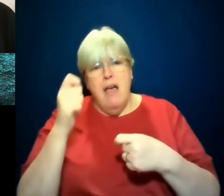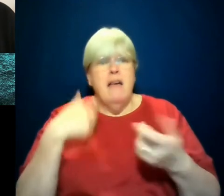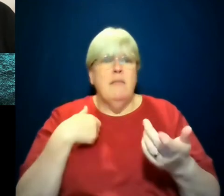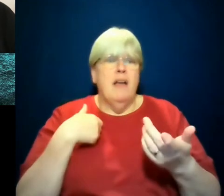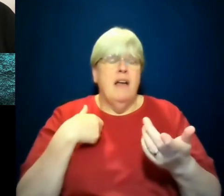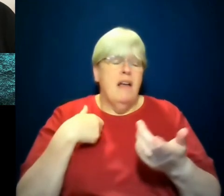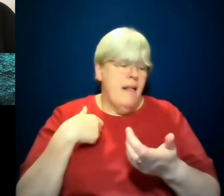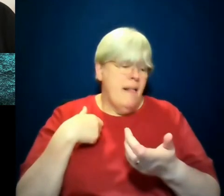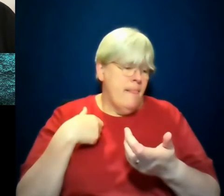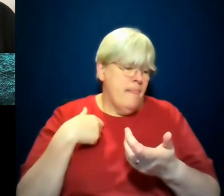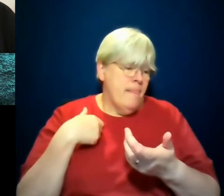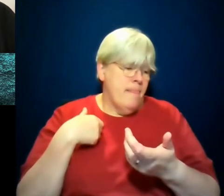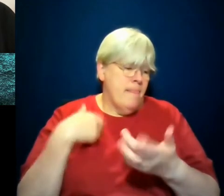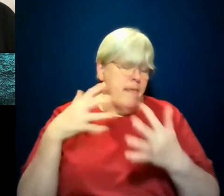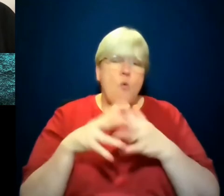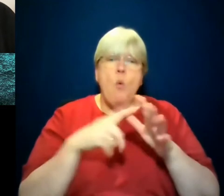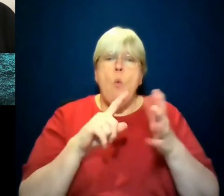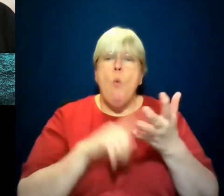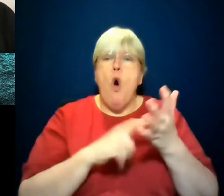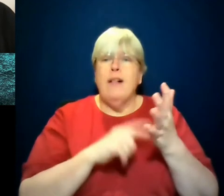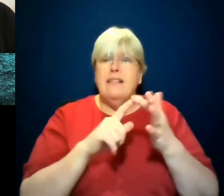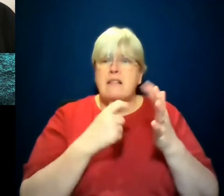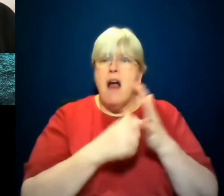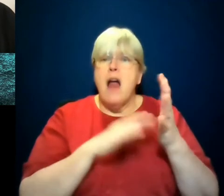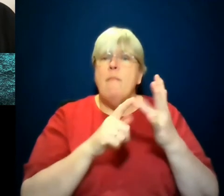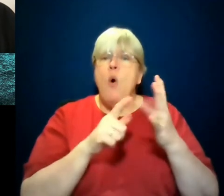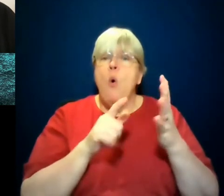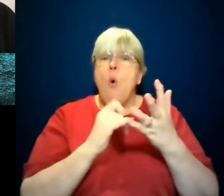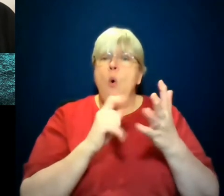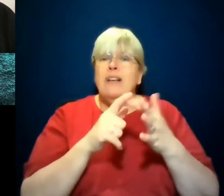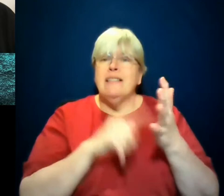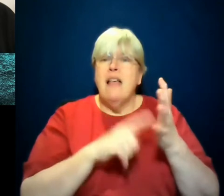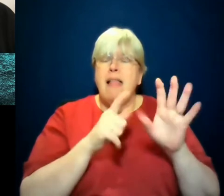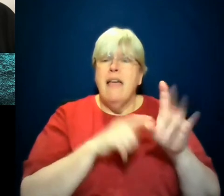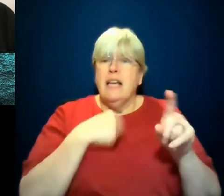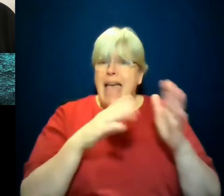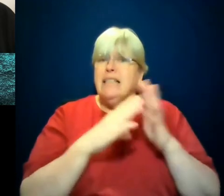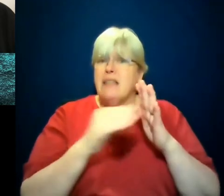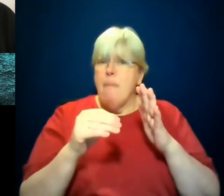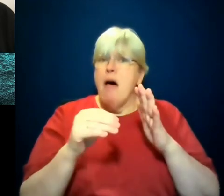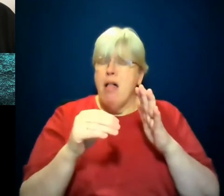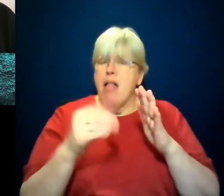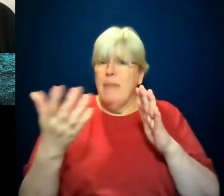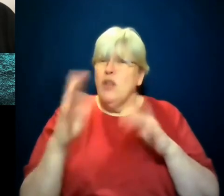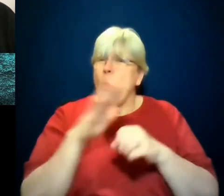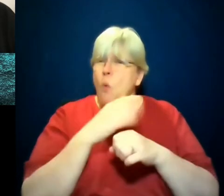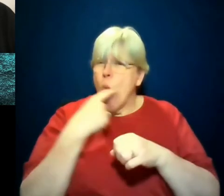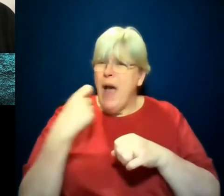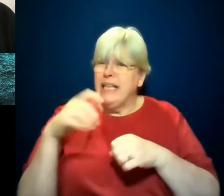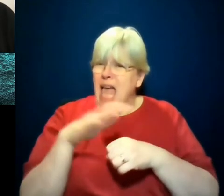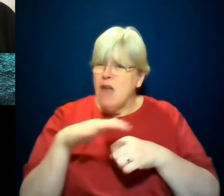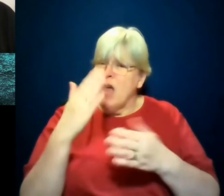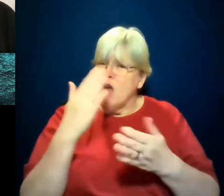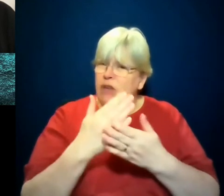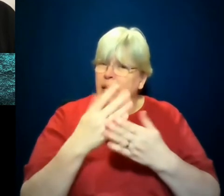Yeah. But it has, it has been a very white area and I wonder how it has felt to kind of enter that arena